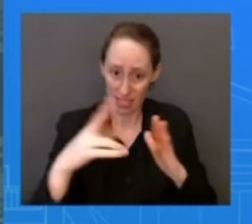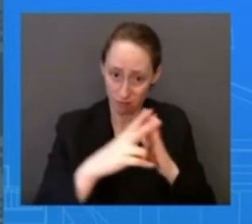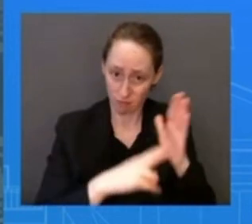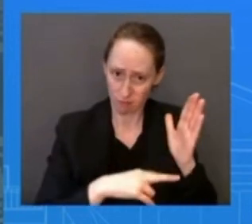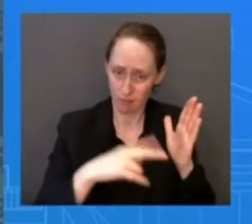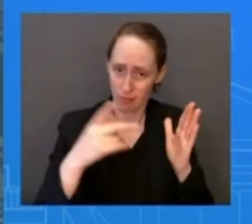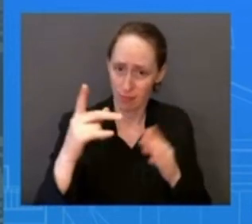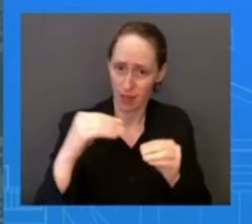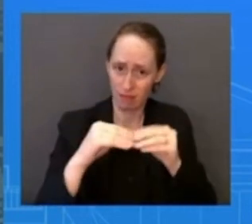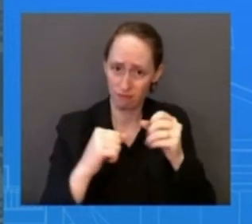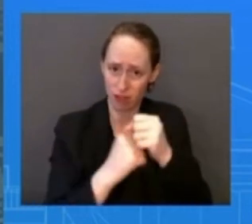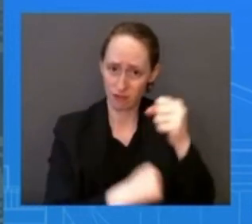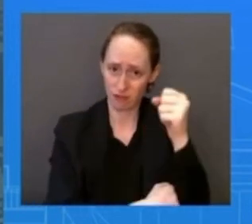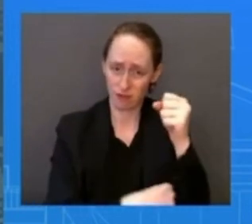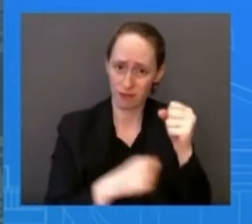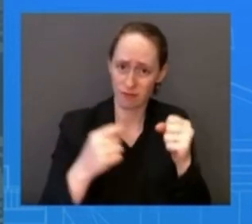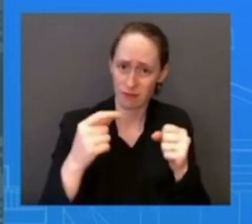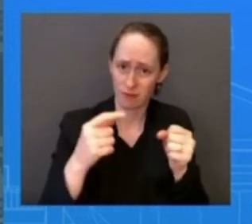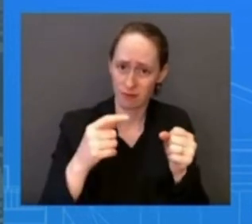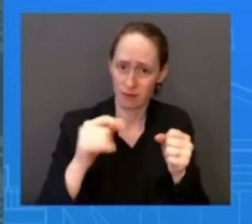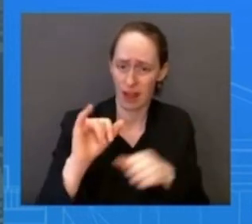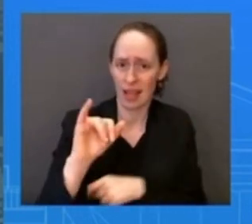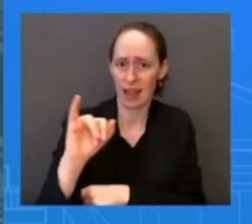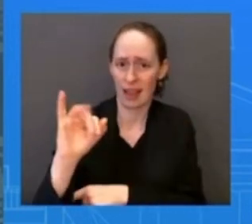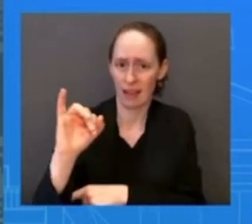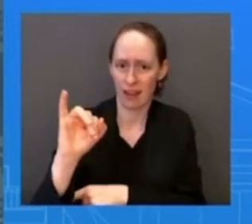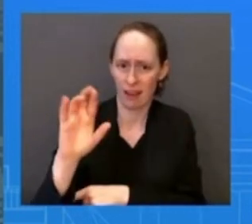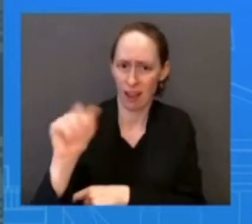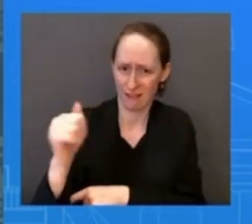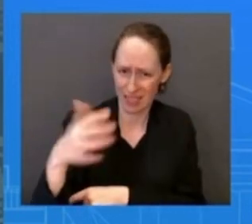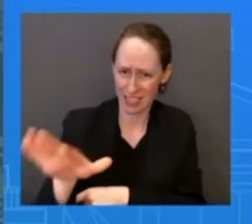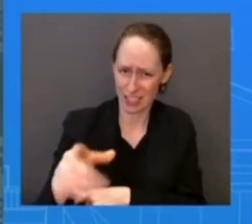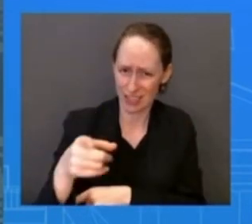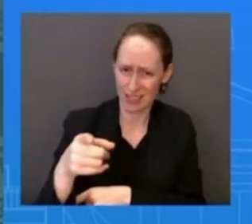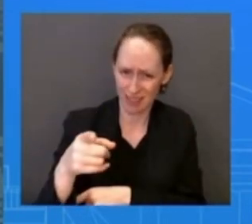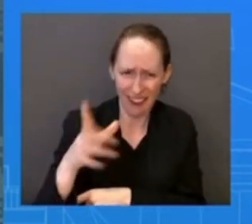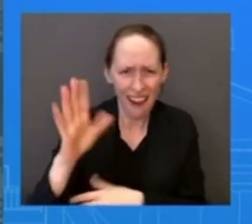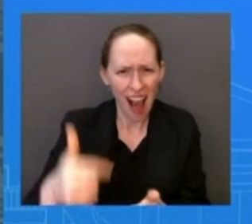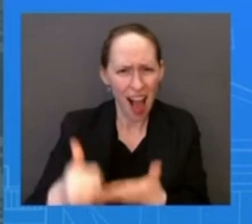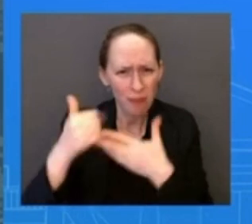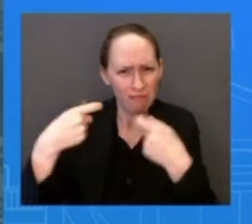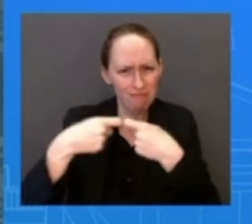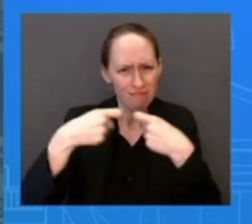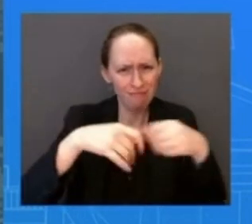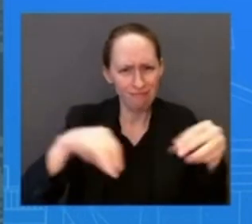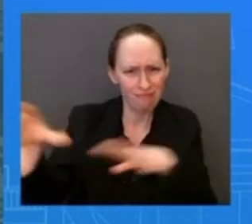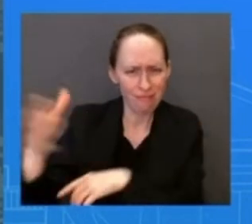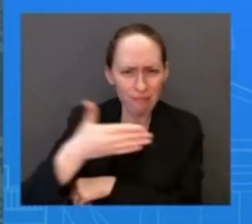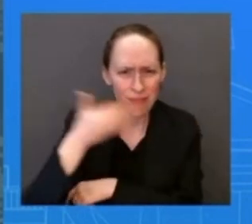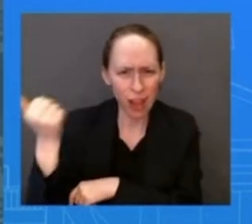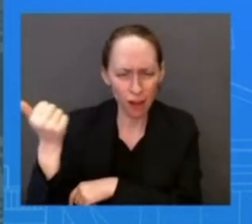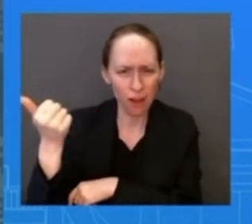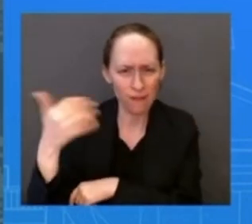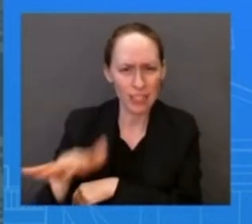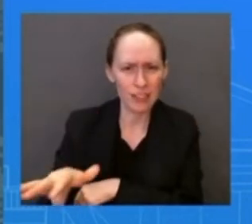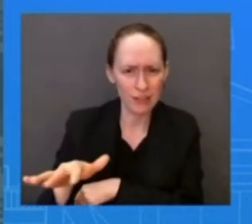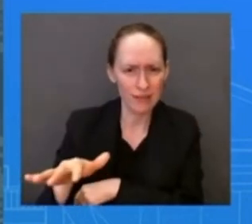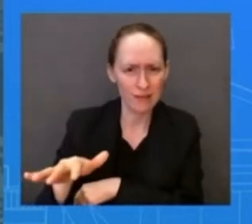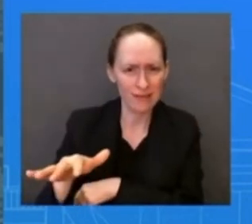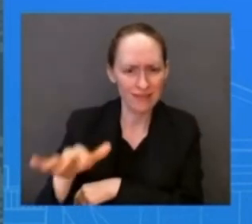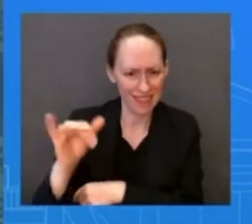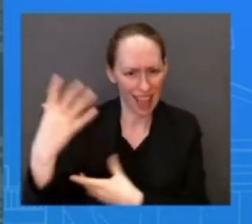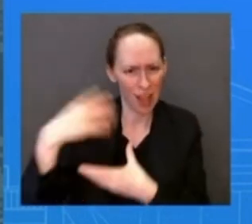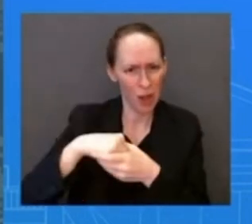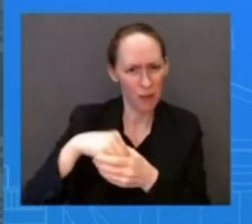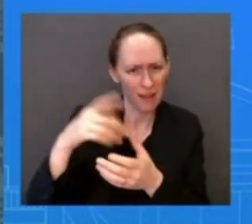energy costs and gives Americans a little breathing room, which is part of the president's economic policy. If you think about what he has said